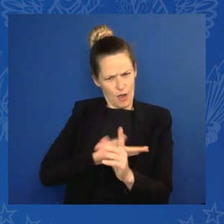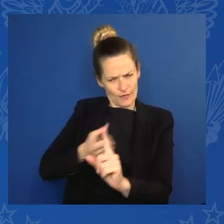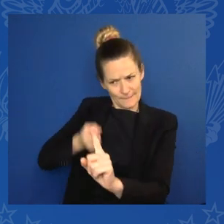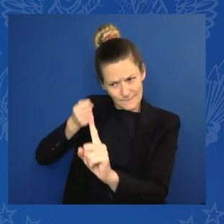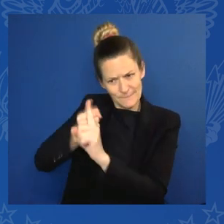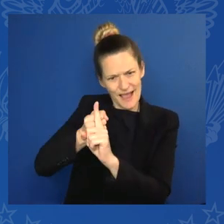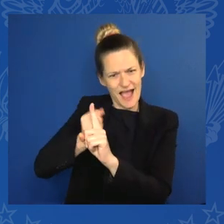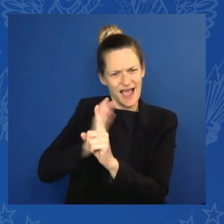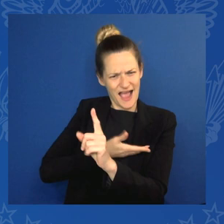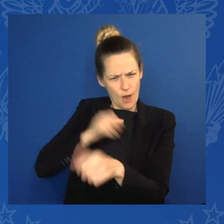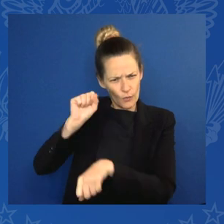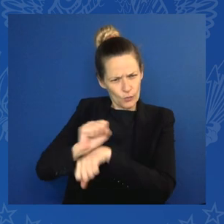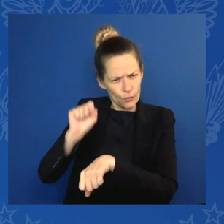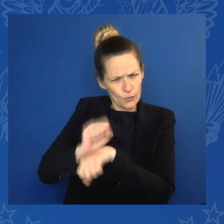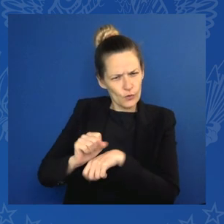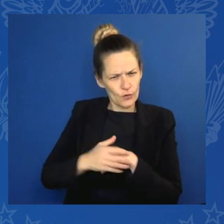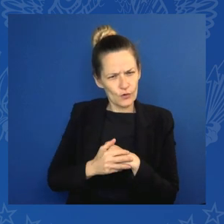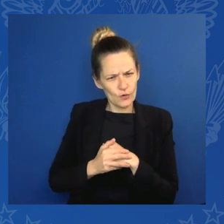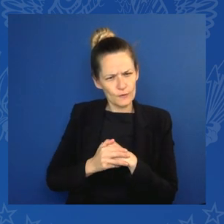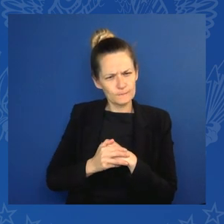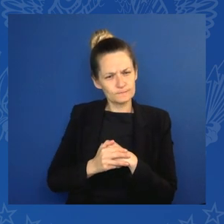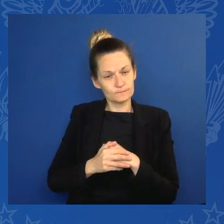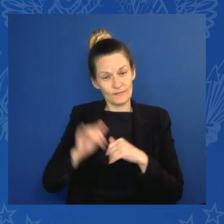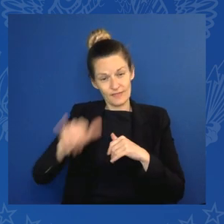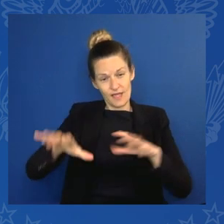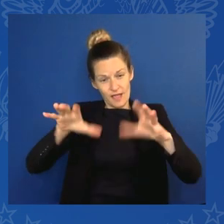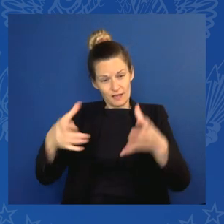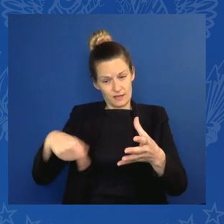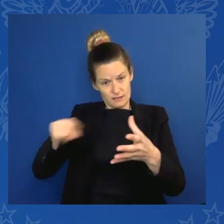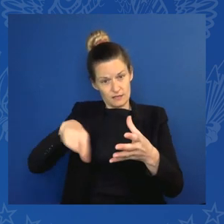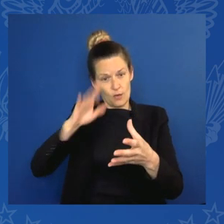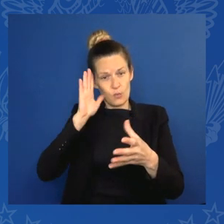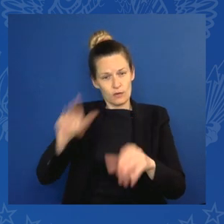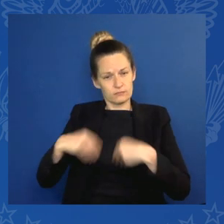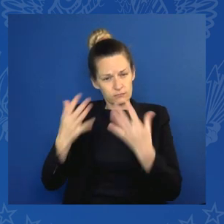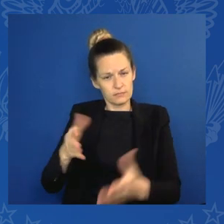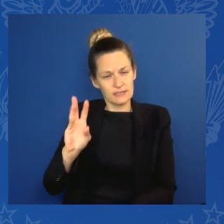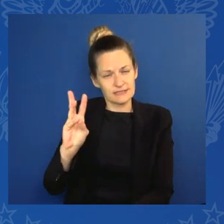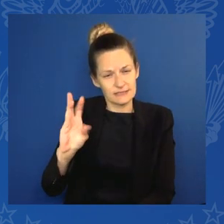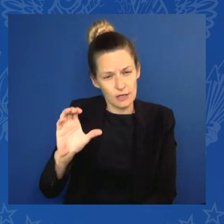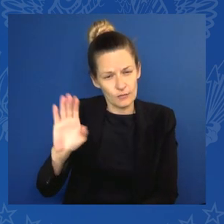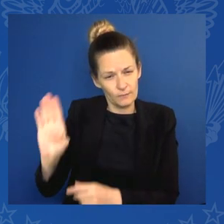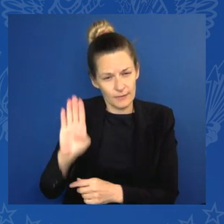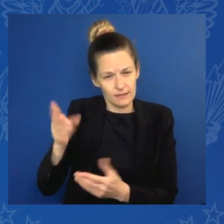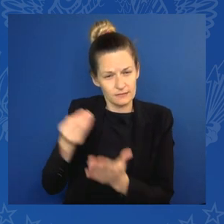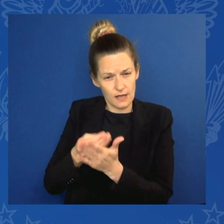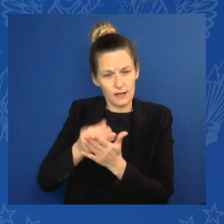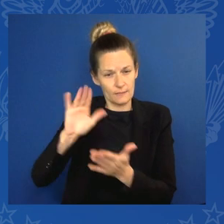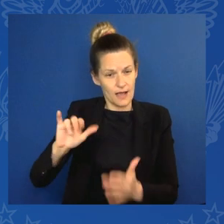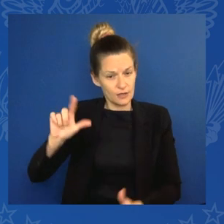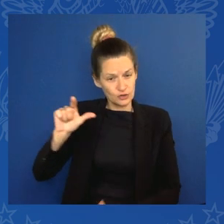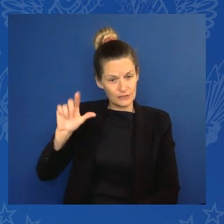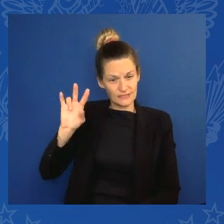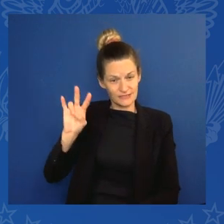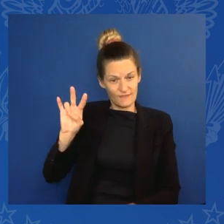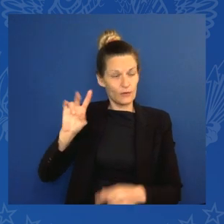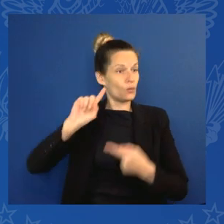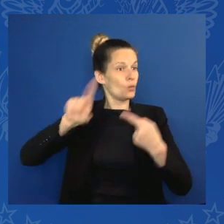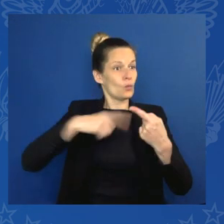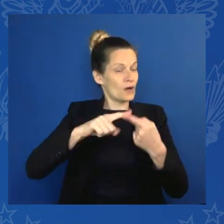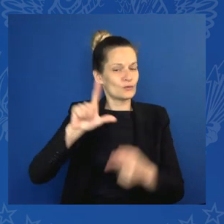from the G7 by 2027. These strategic investments are areas of critical